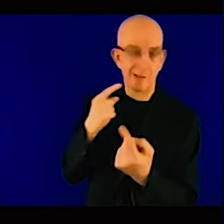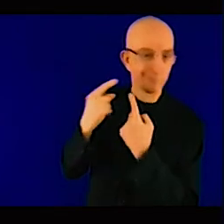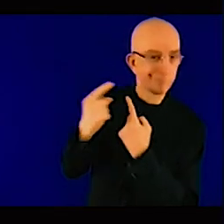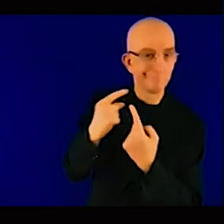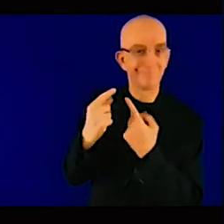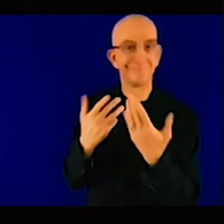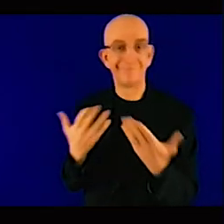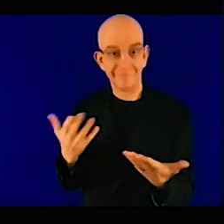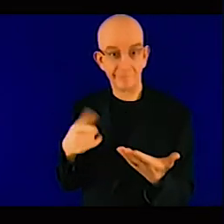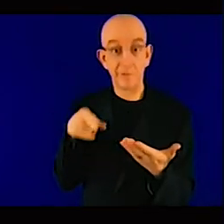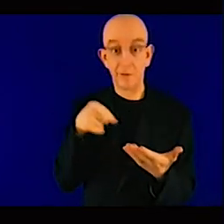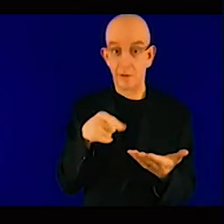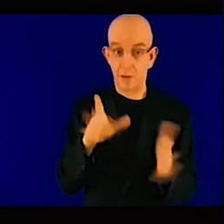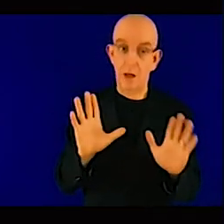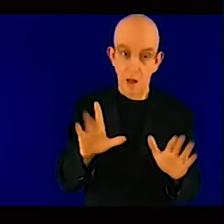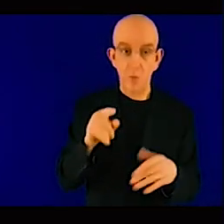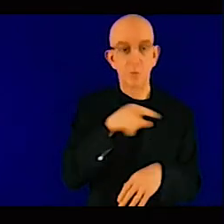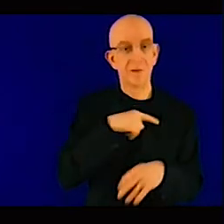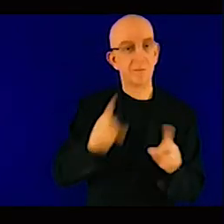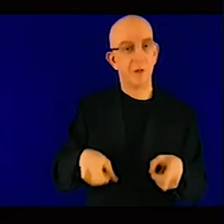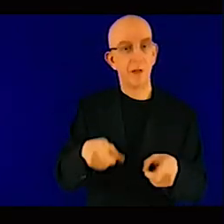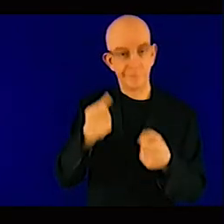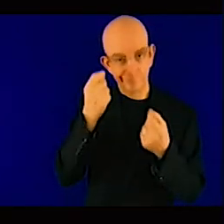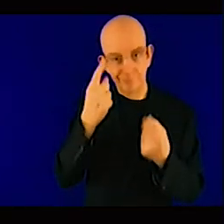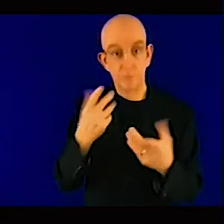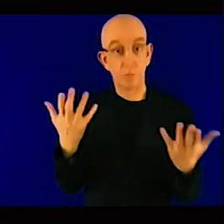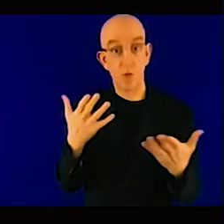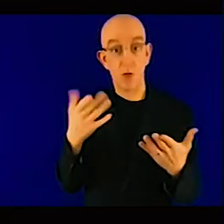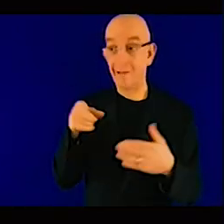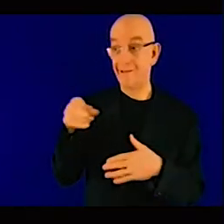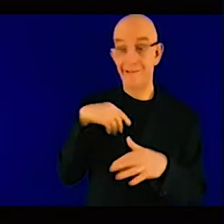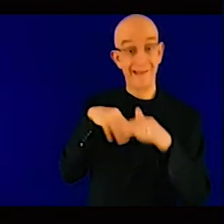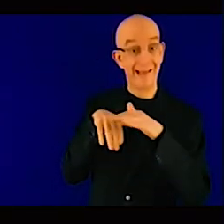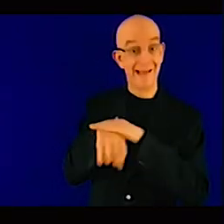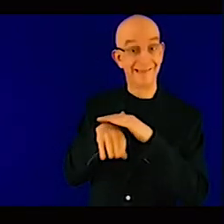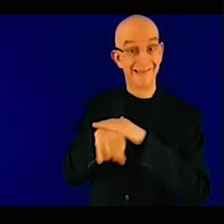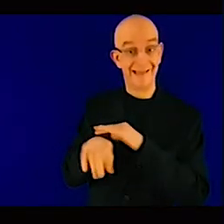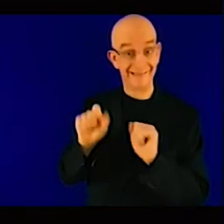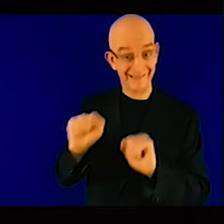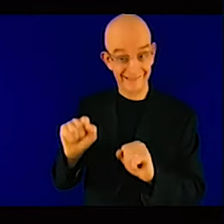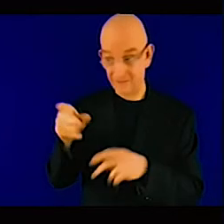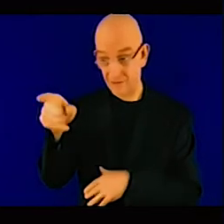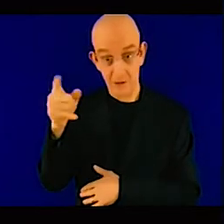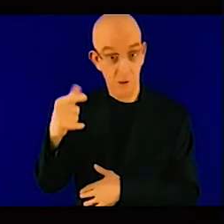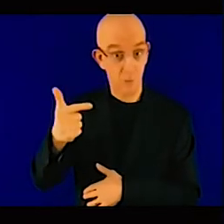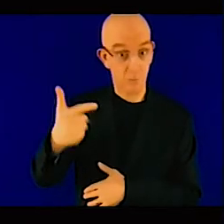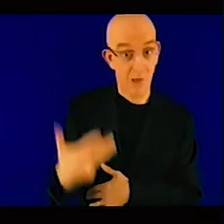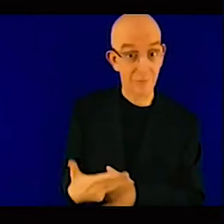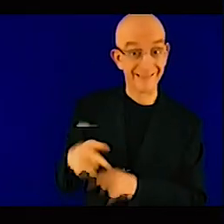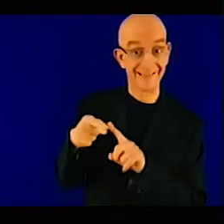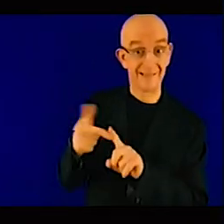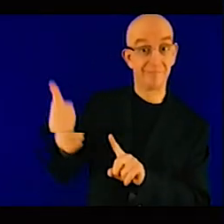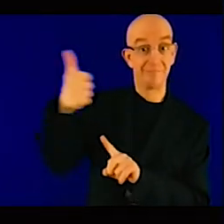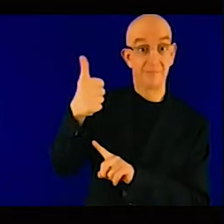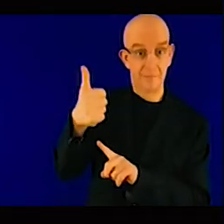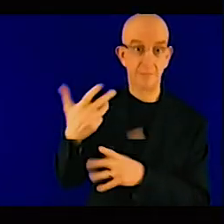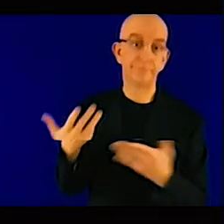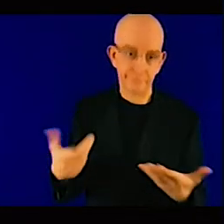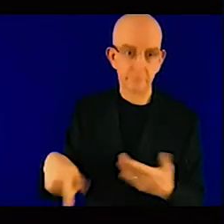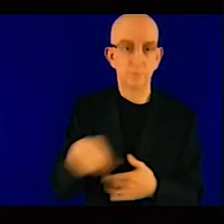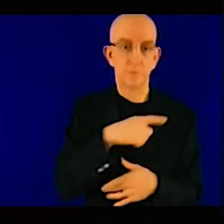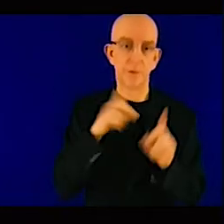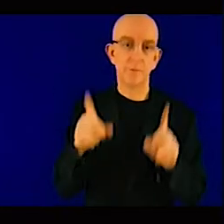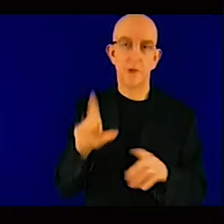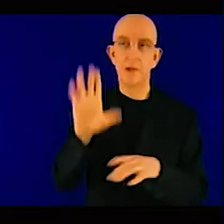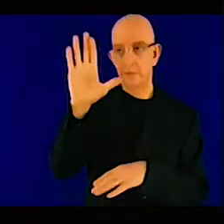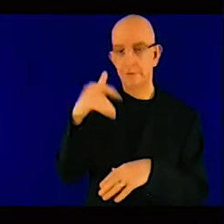population that does not have access to energy. And then it means that those infrastructures, energy